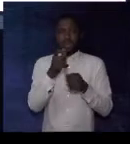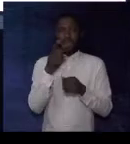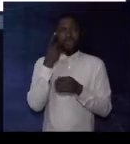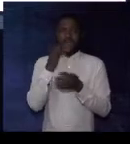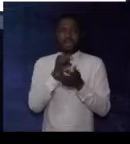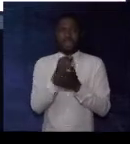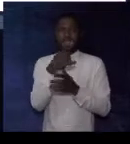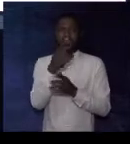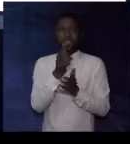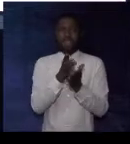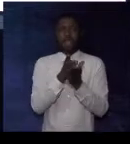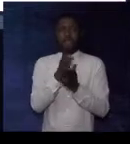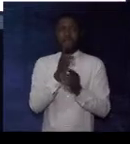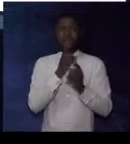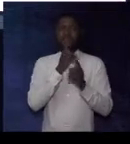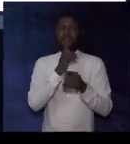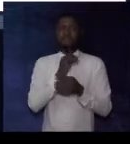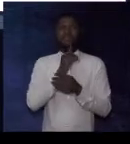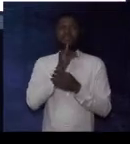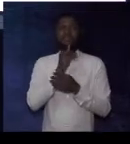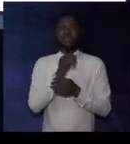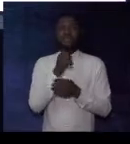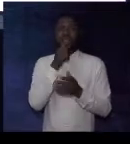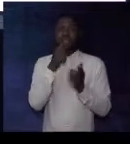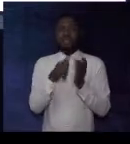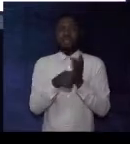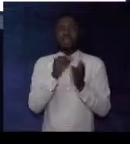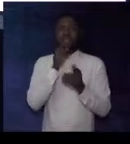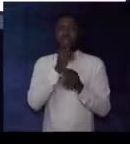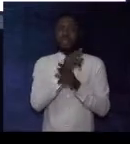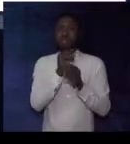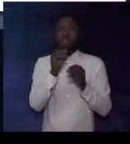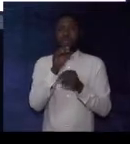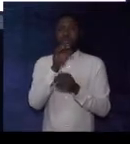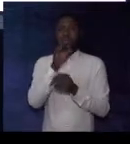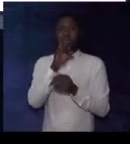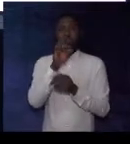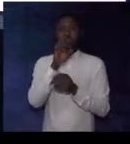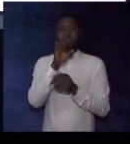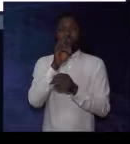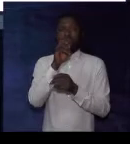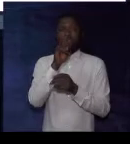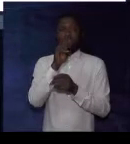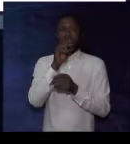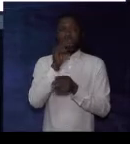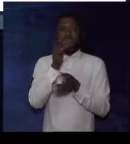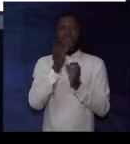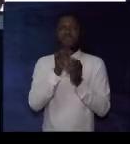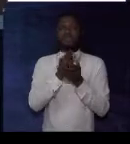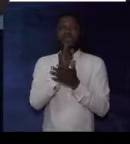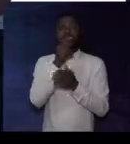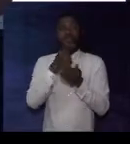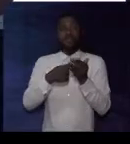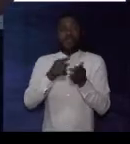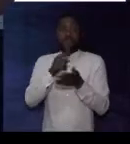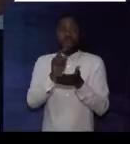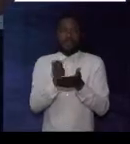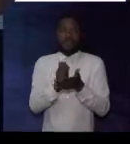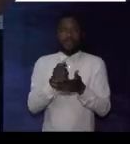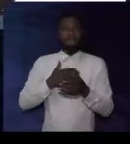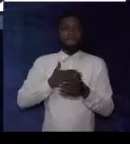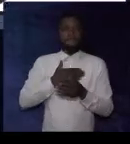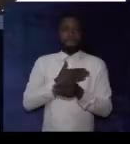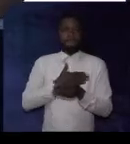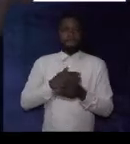You can see. You the correct answer is essay is a non-fiction. If that is what you have,